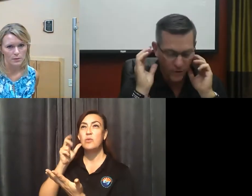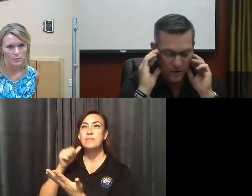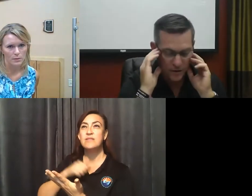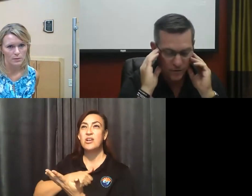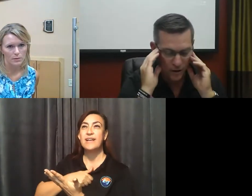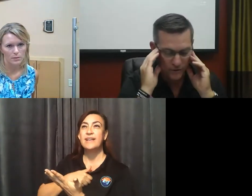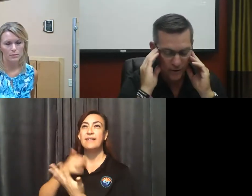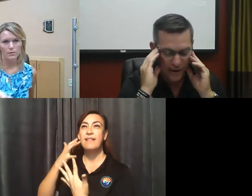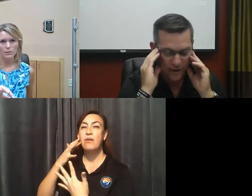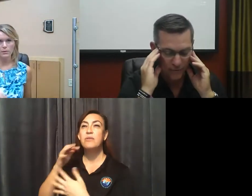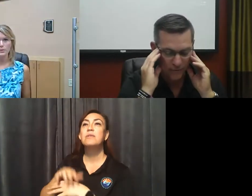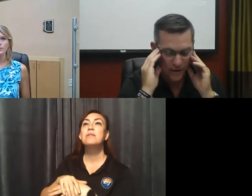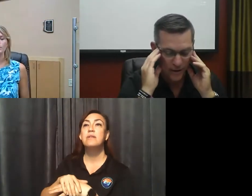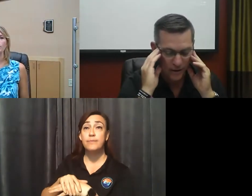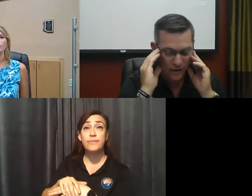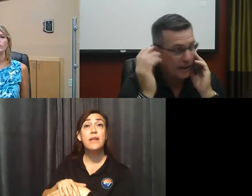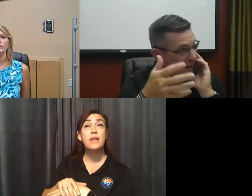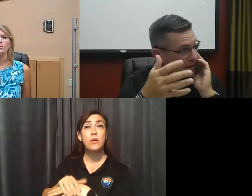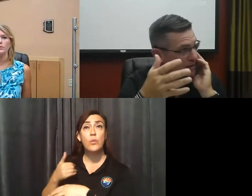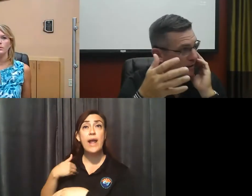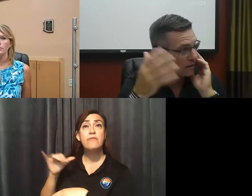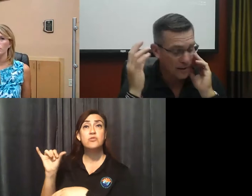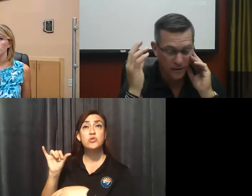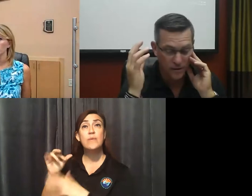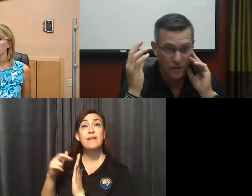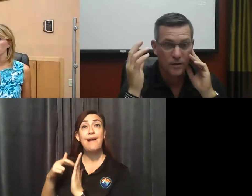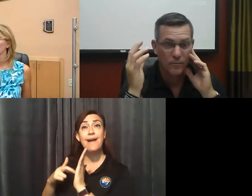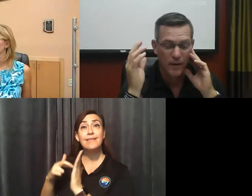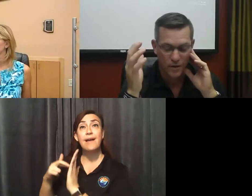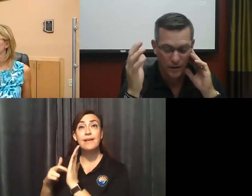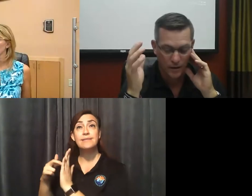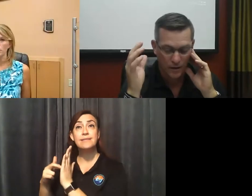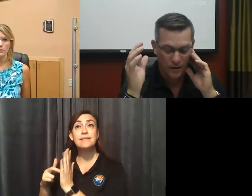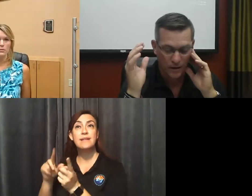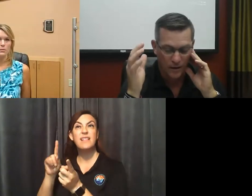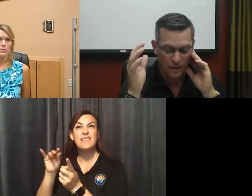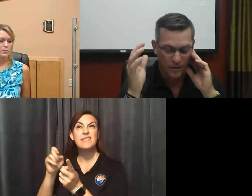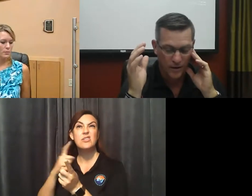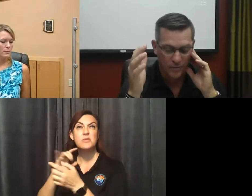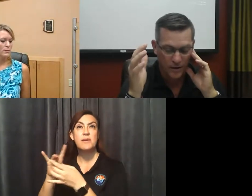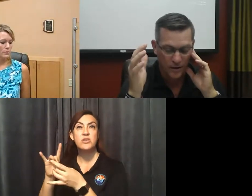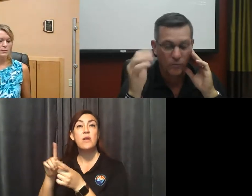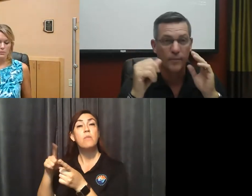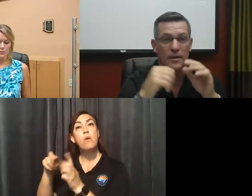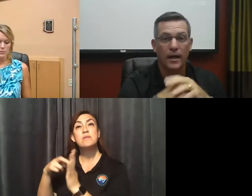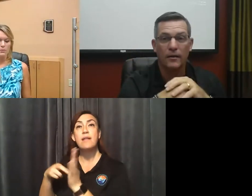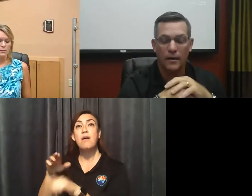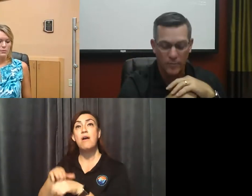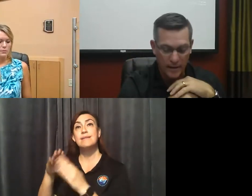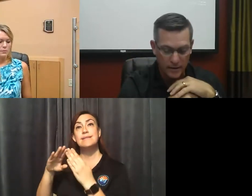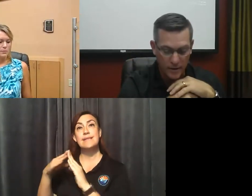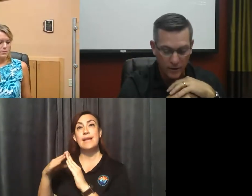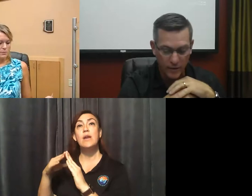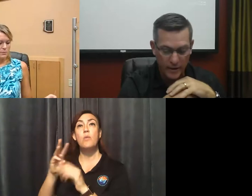We do also have the guidelines that Leslie just mentioned on our City of Prescott website,